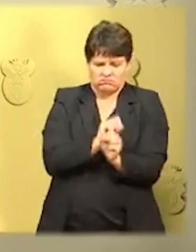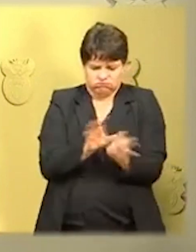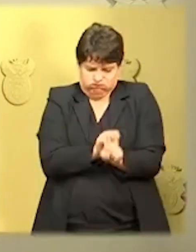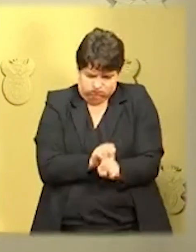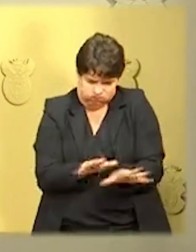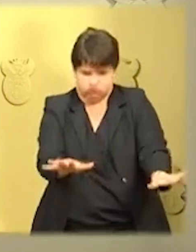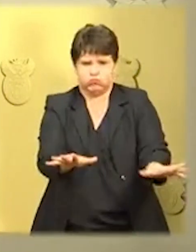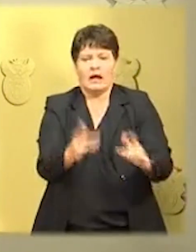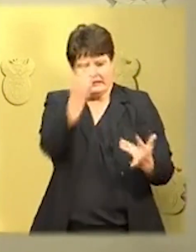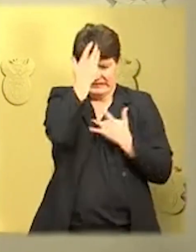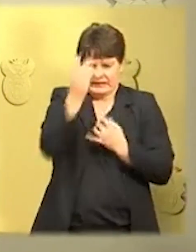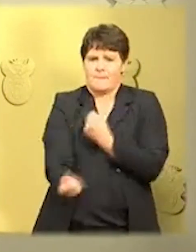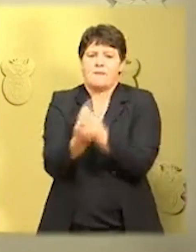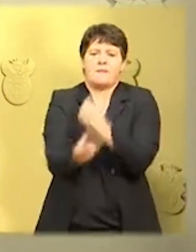infections.